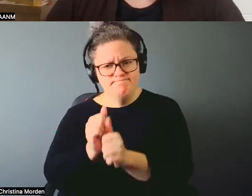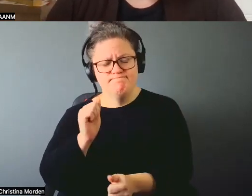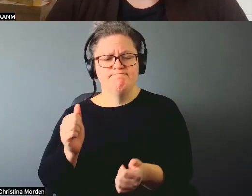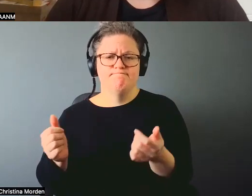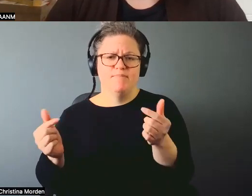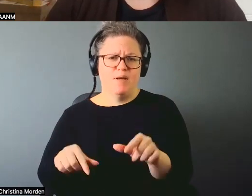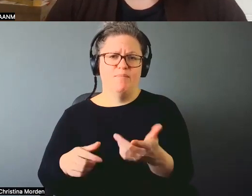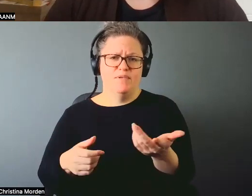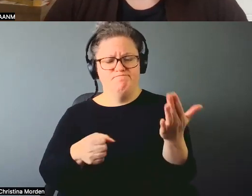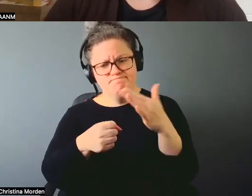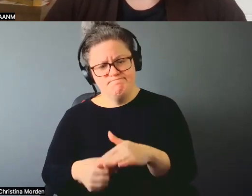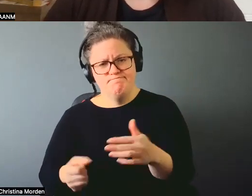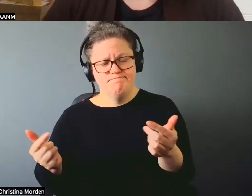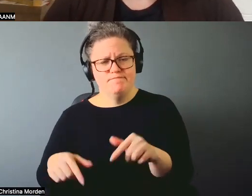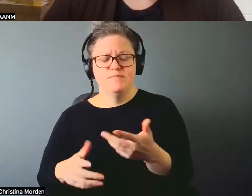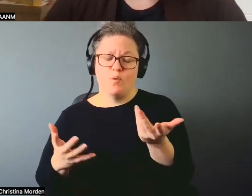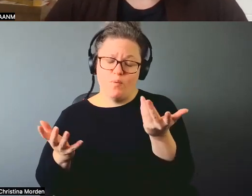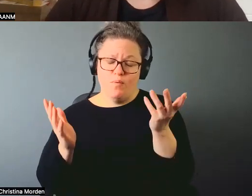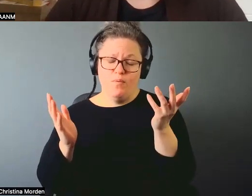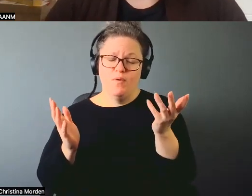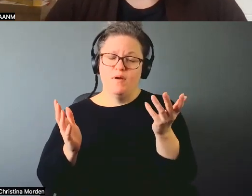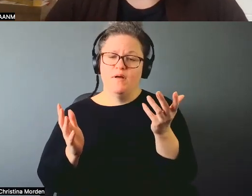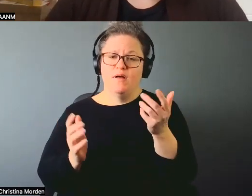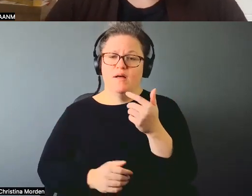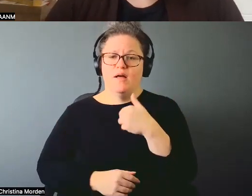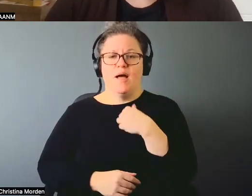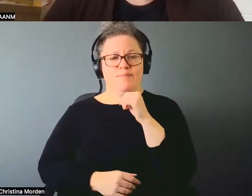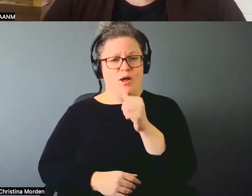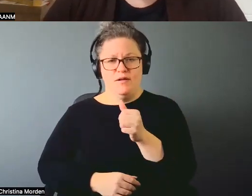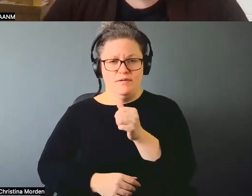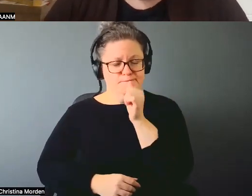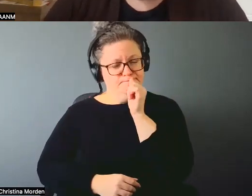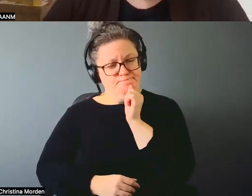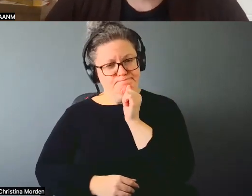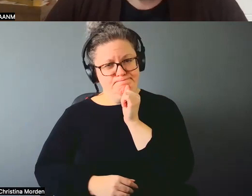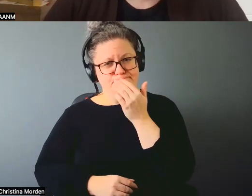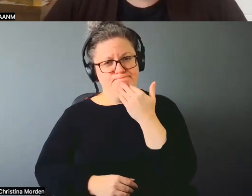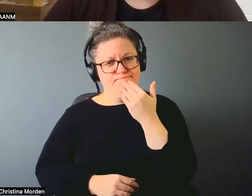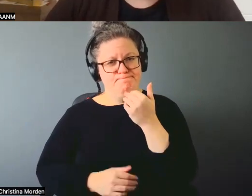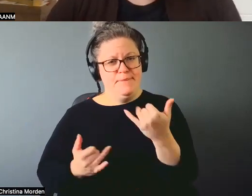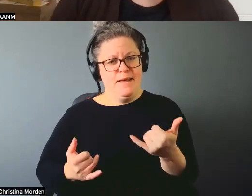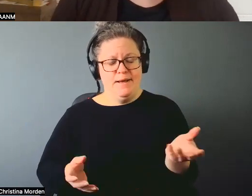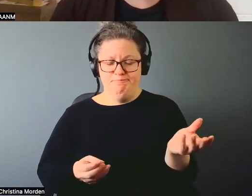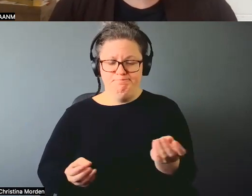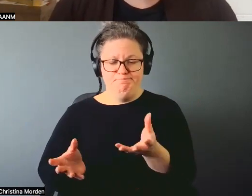And so I, I, yeah, I'm not a person to be, to be doing that work.